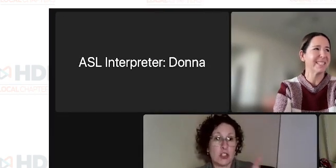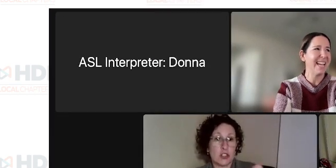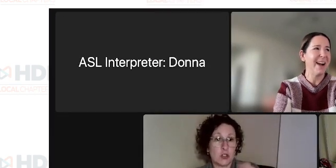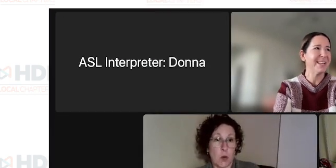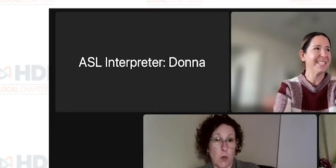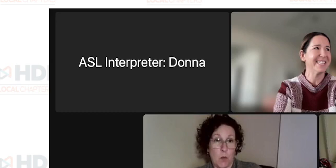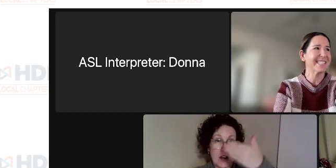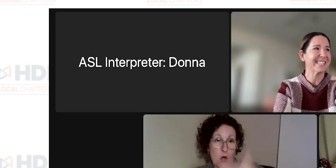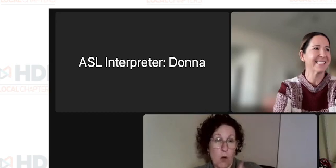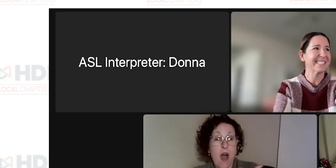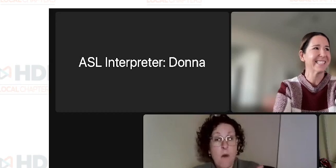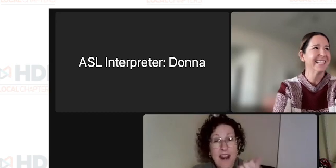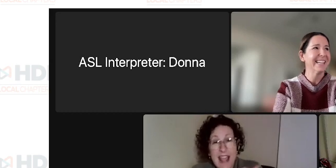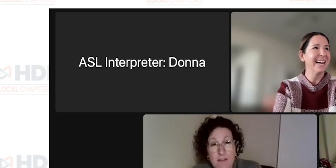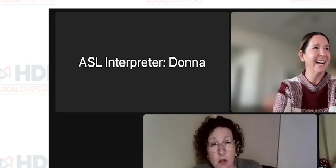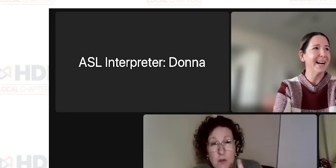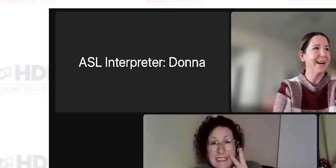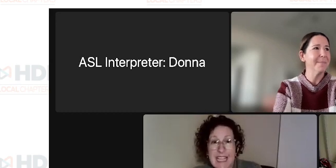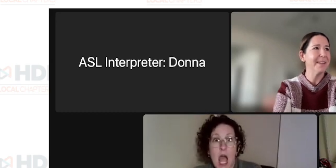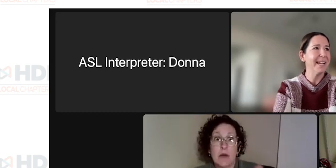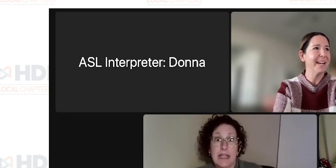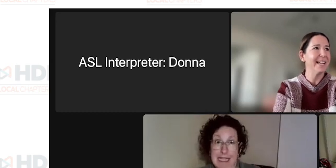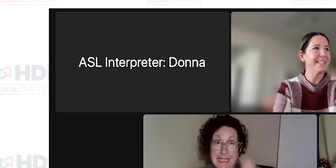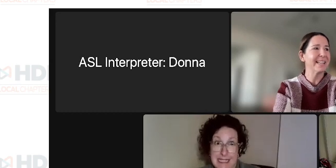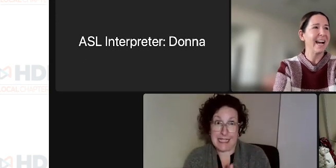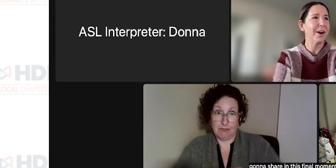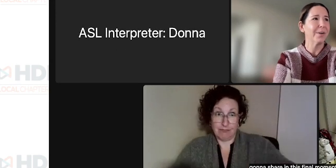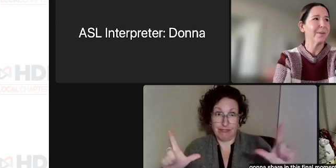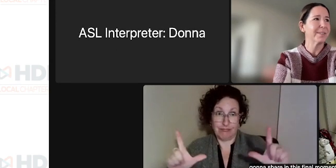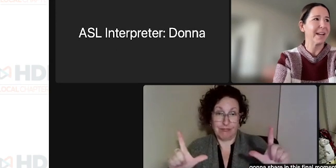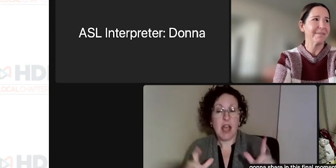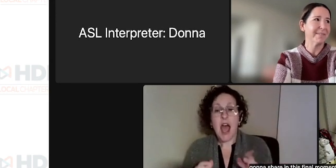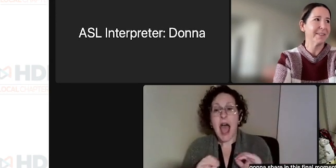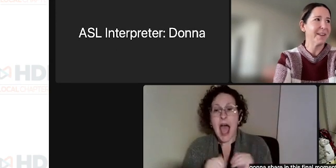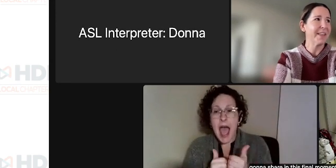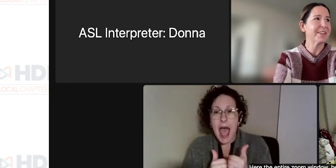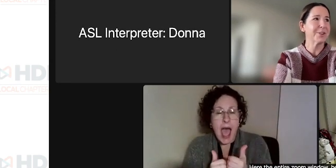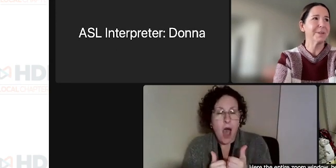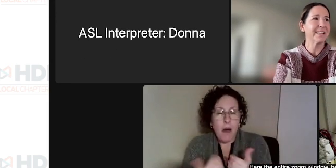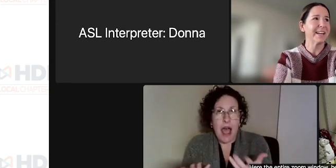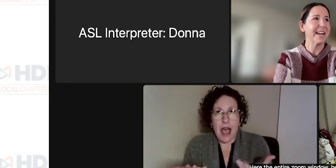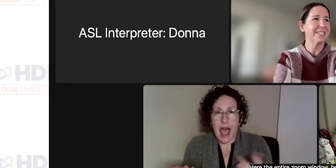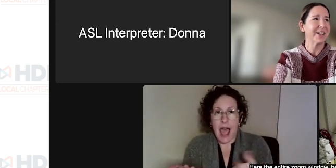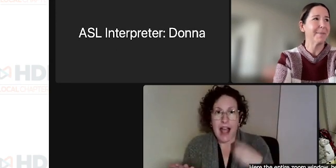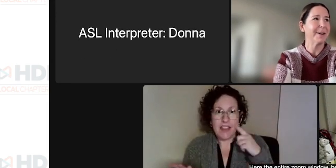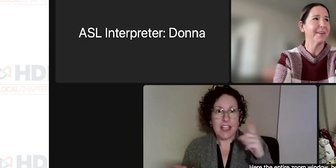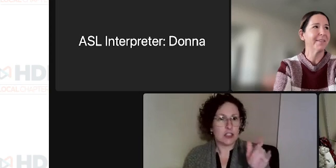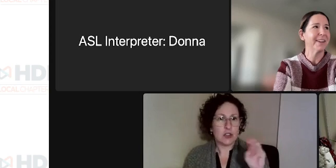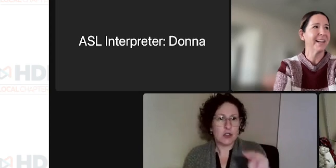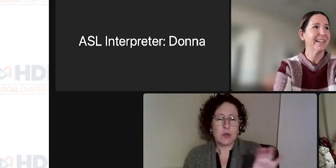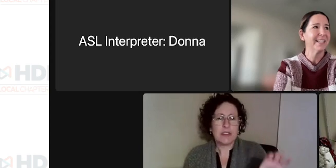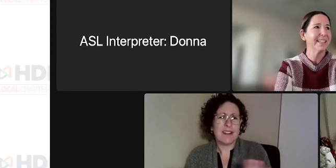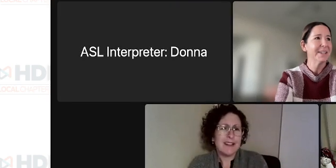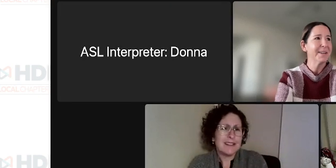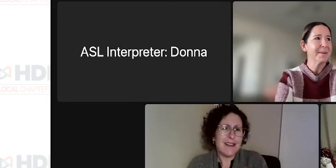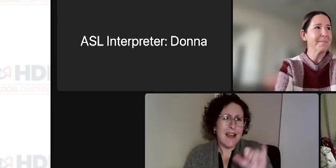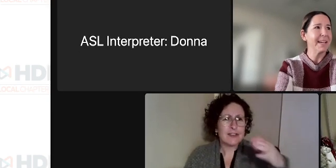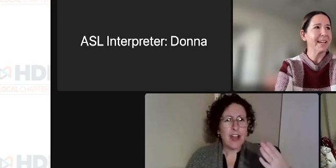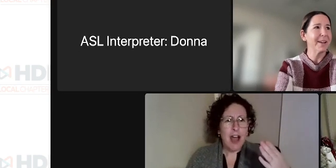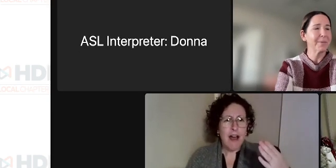everyone to see how easy this is um and how is i i think zoom has done a nice job here of uh